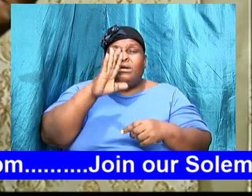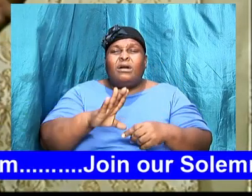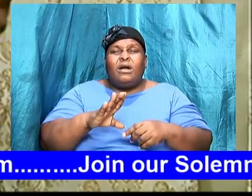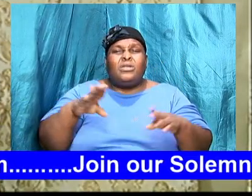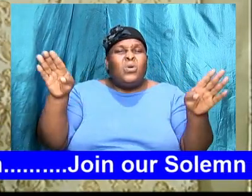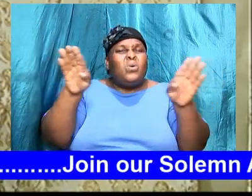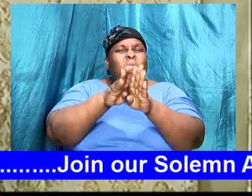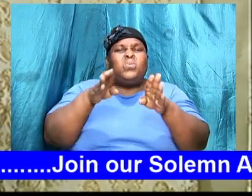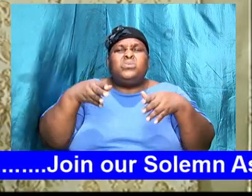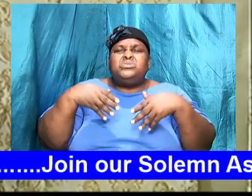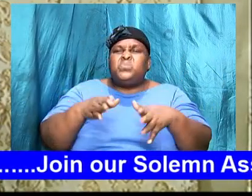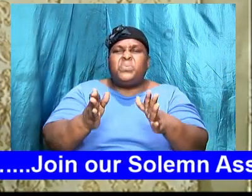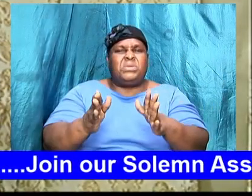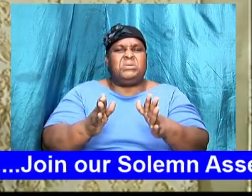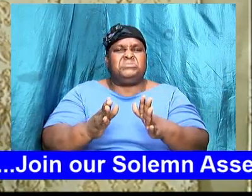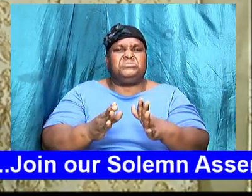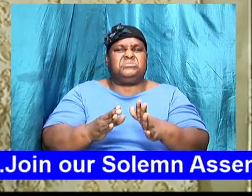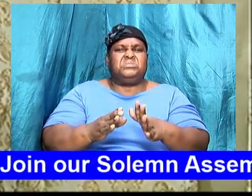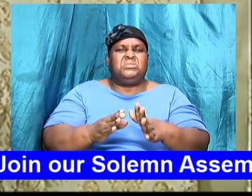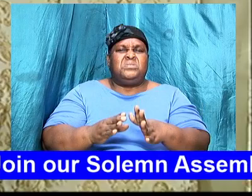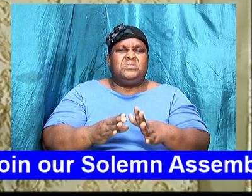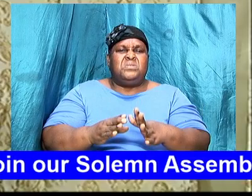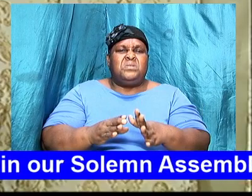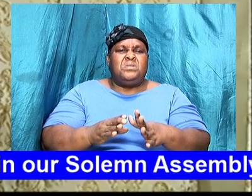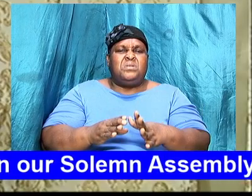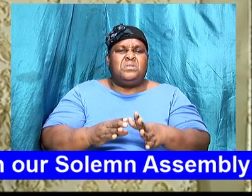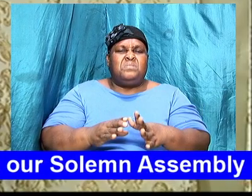to open that door and walk through the one that he opens